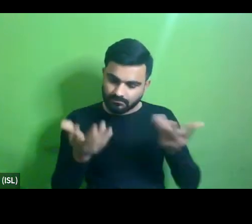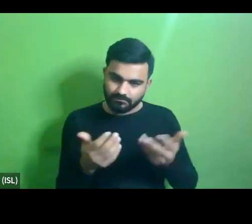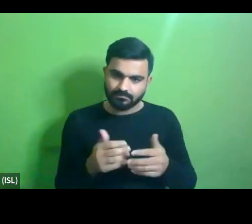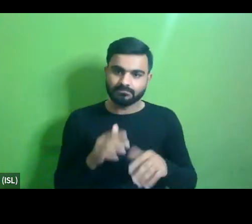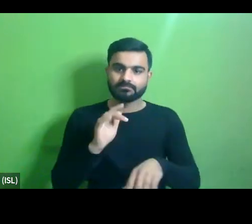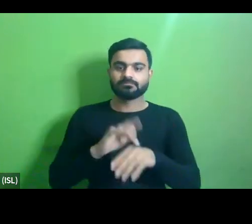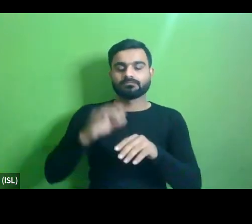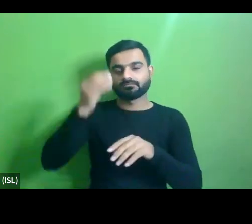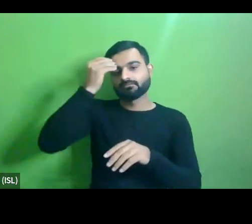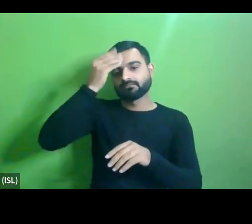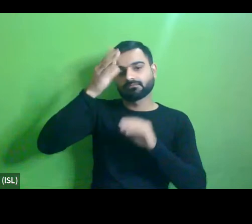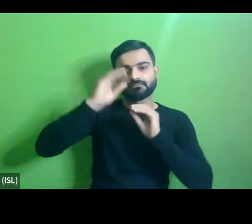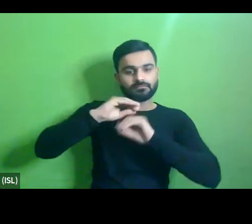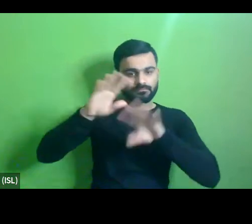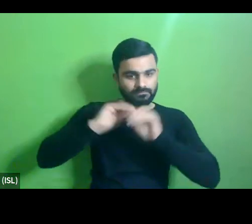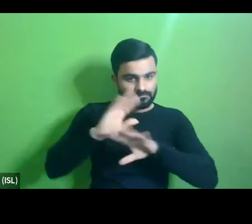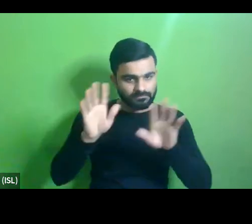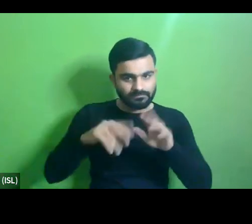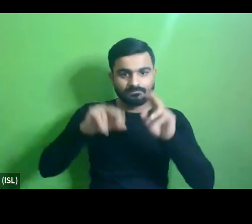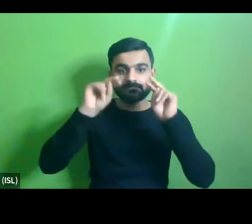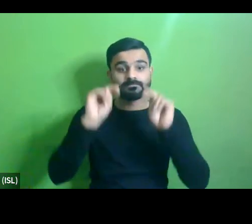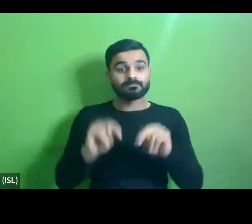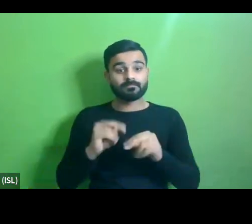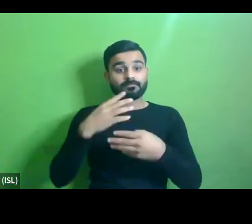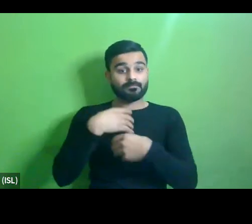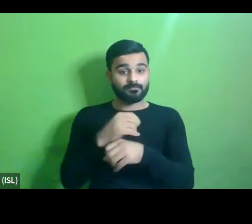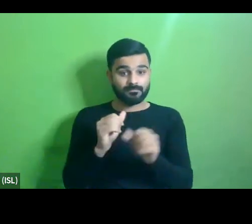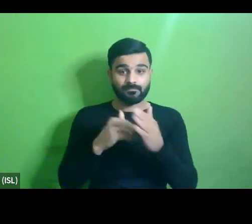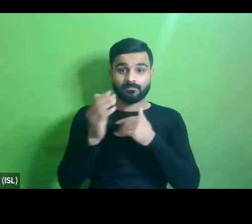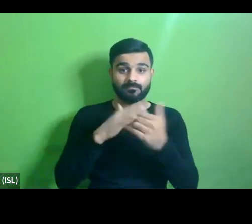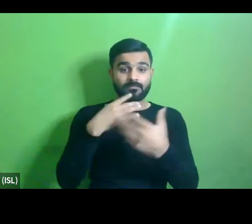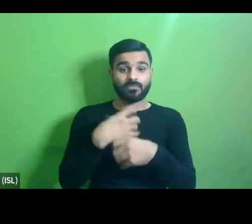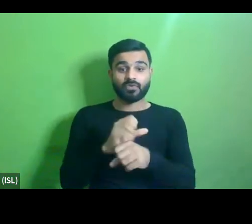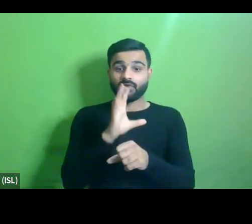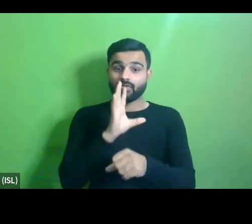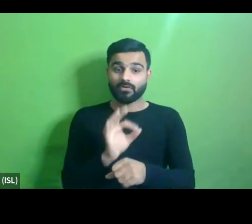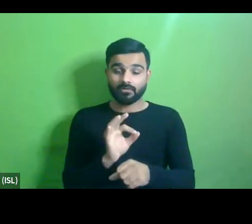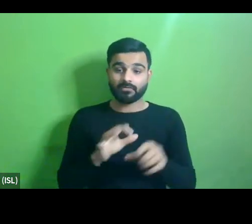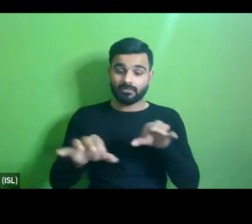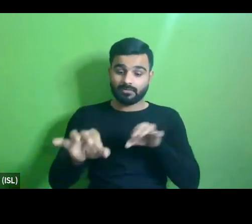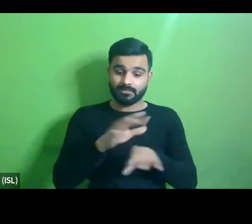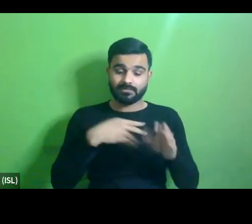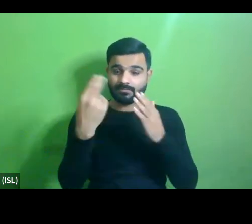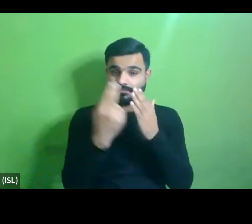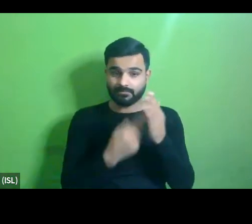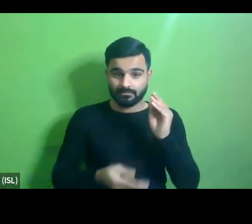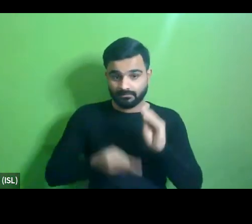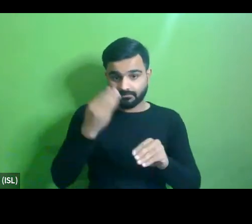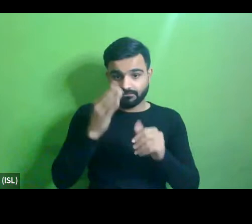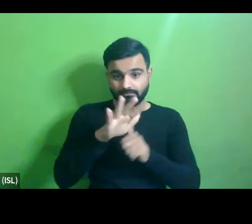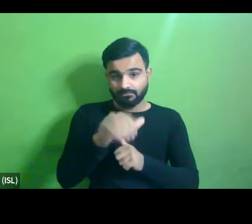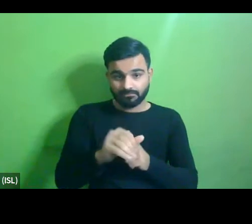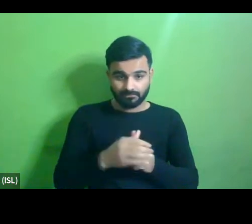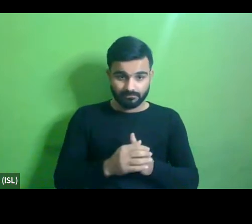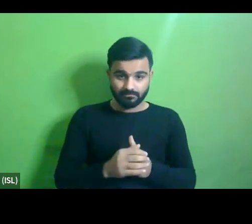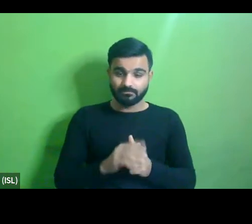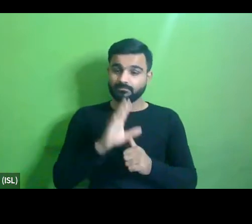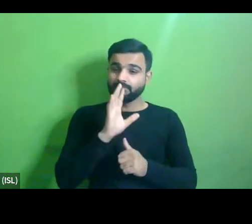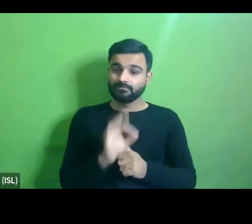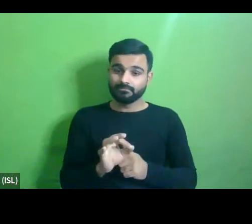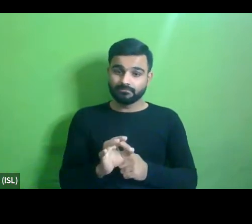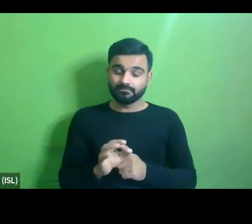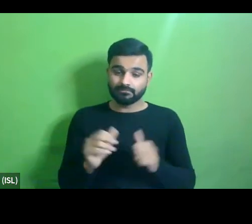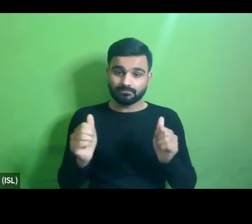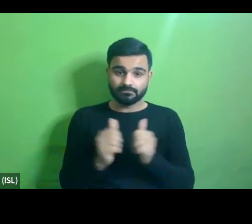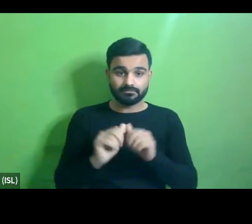bit of awareness about the need for making such kind of city design more inclusive and of course uh with